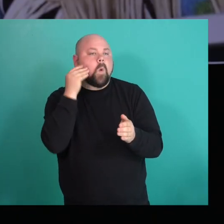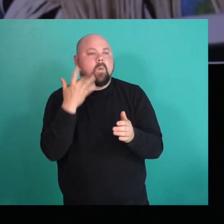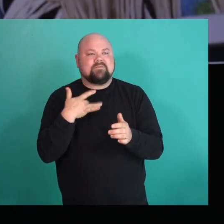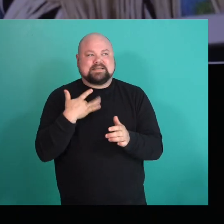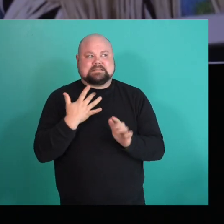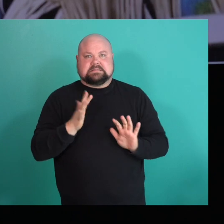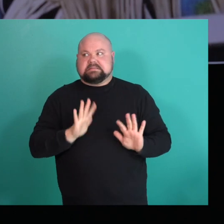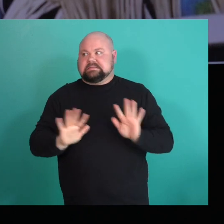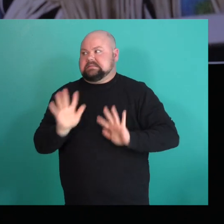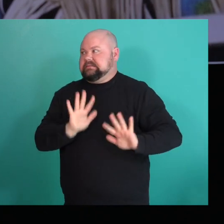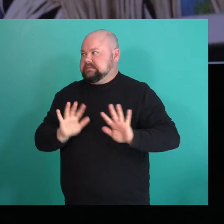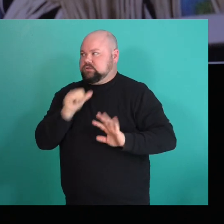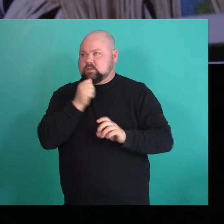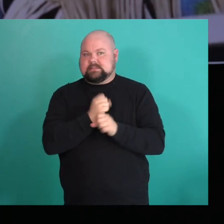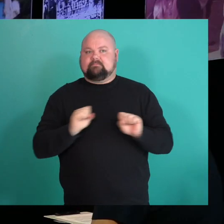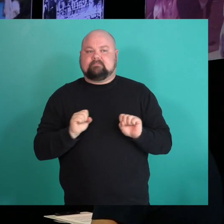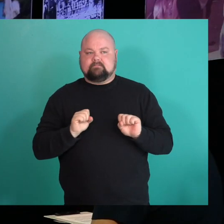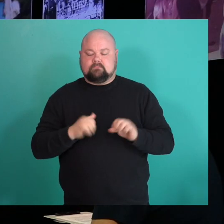you get.